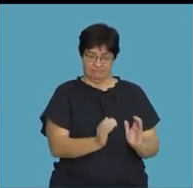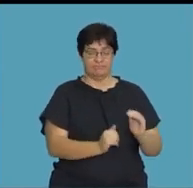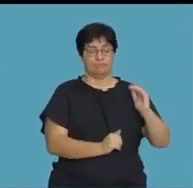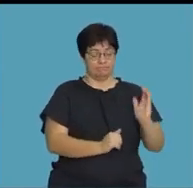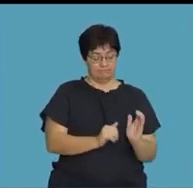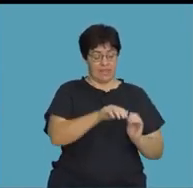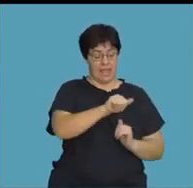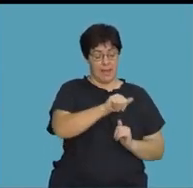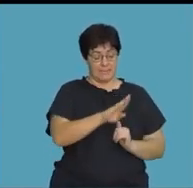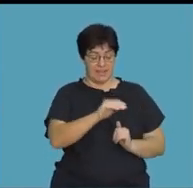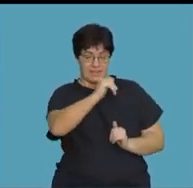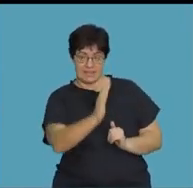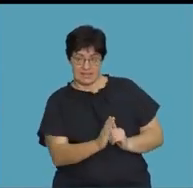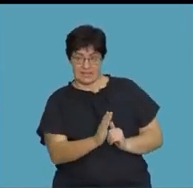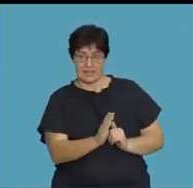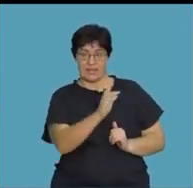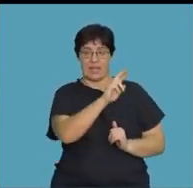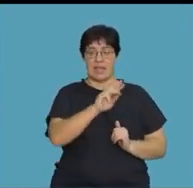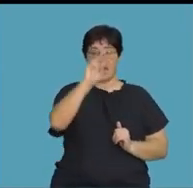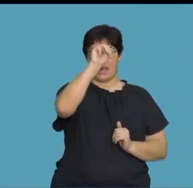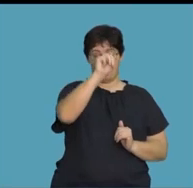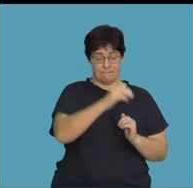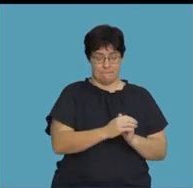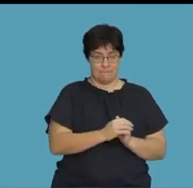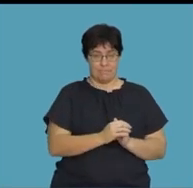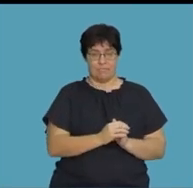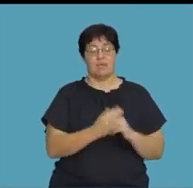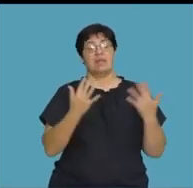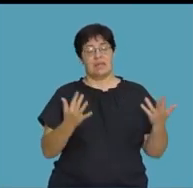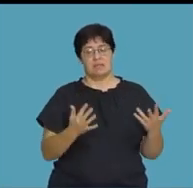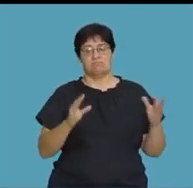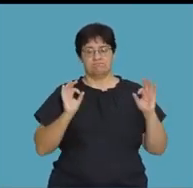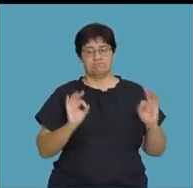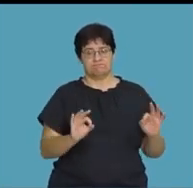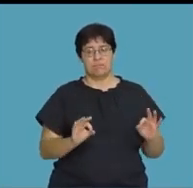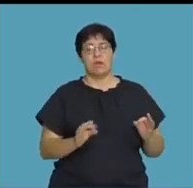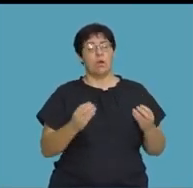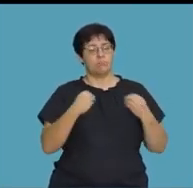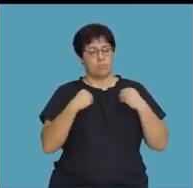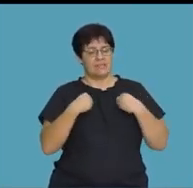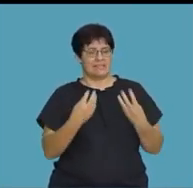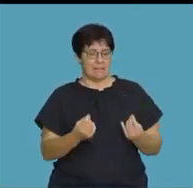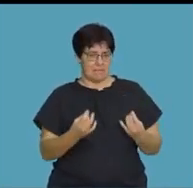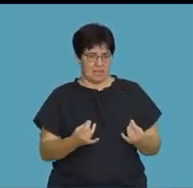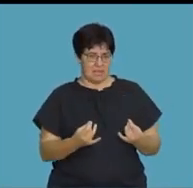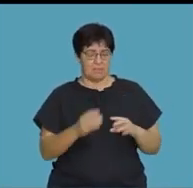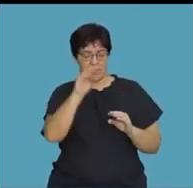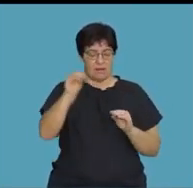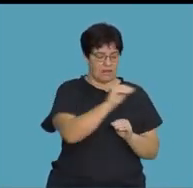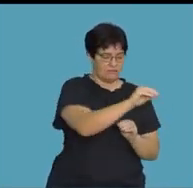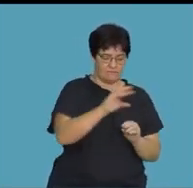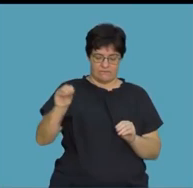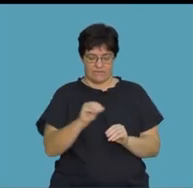inside the bracket raised to another exponent, we use the property of numbers, the one that talks about